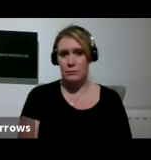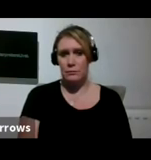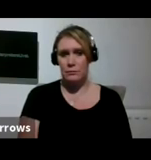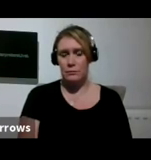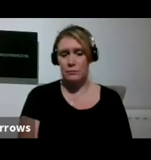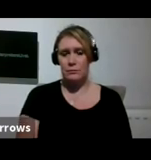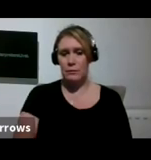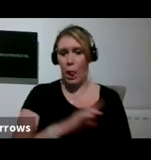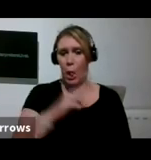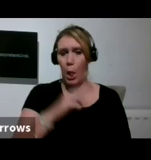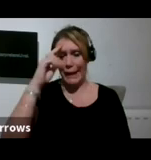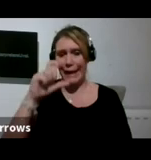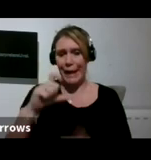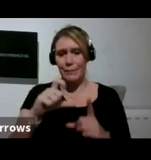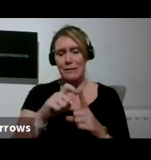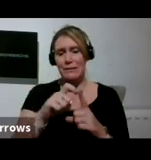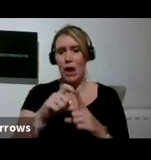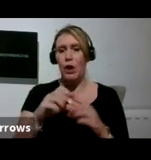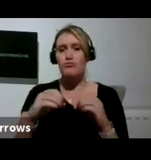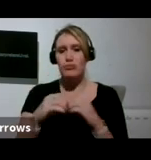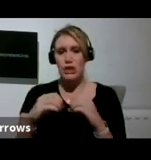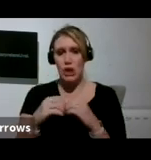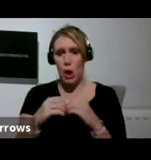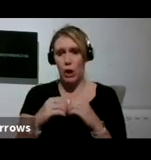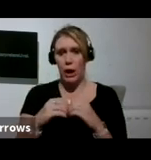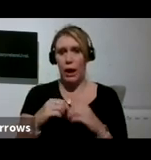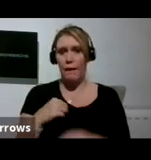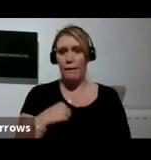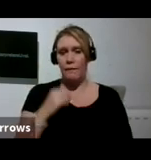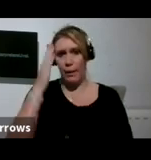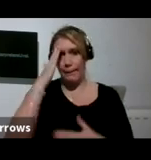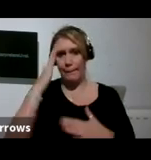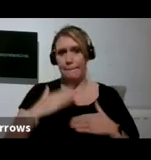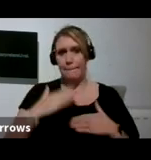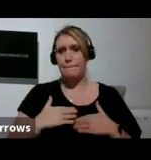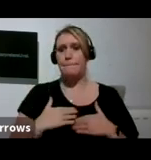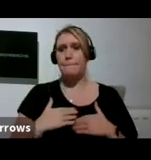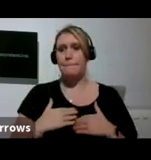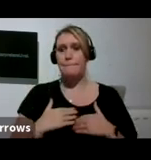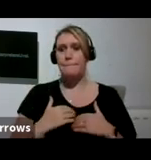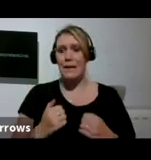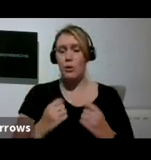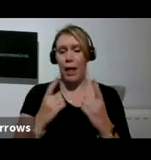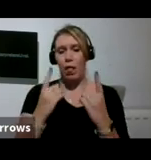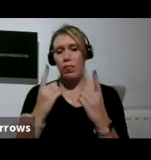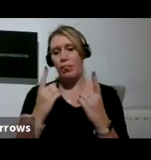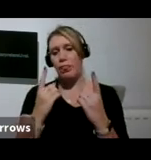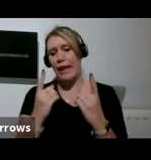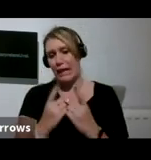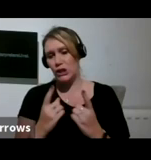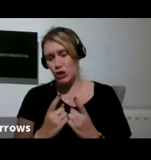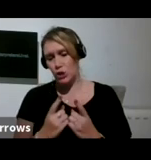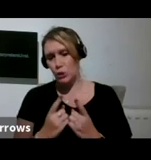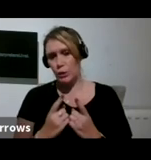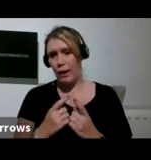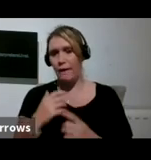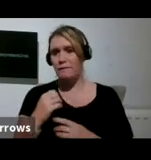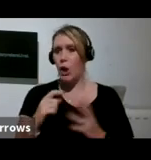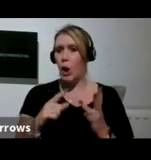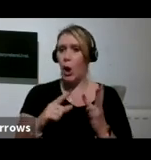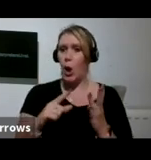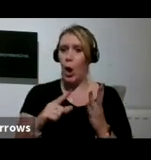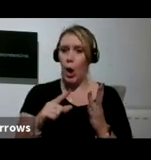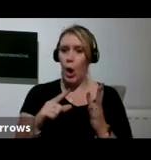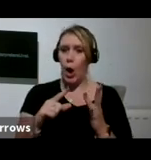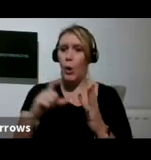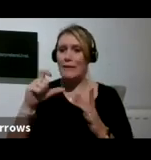My name's Duncan Bridgestock. I've got a mental health issue. I've got OCD